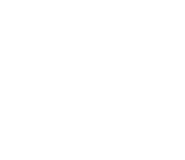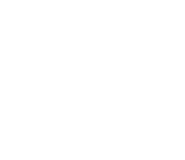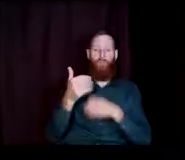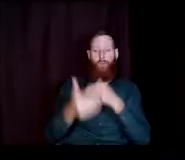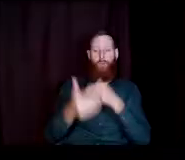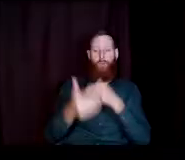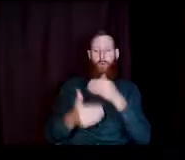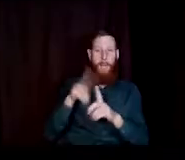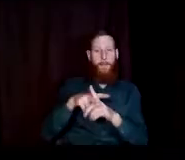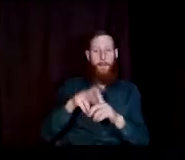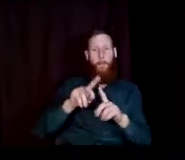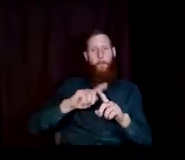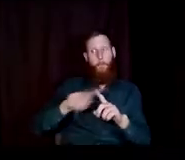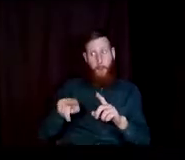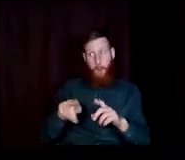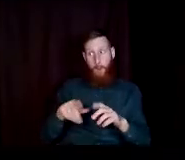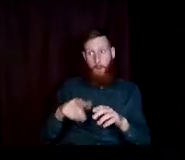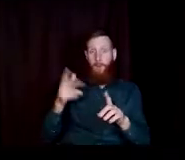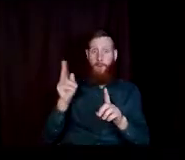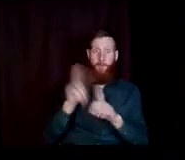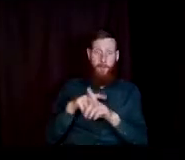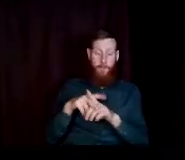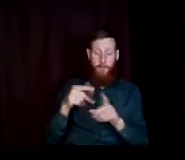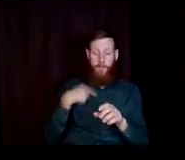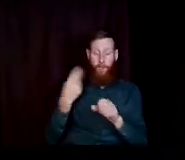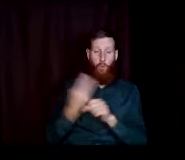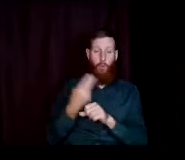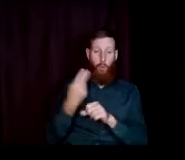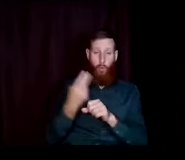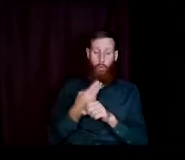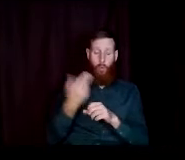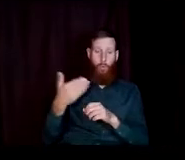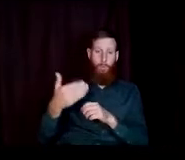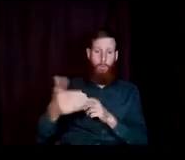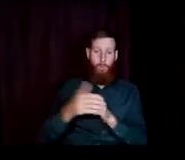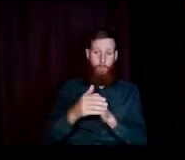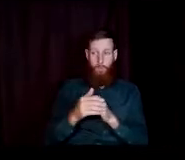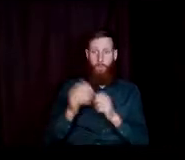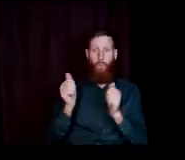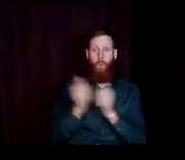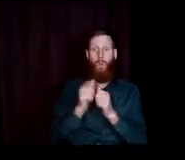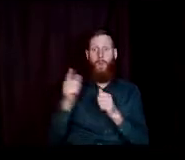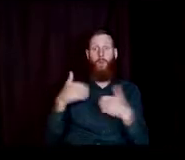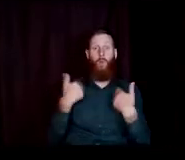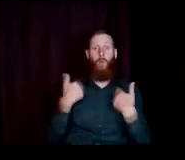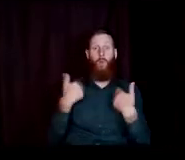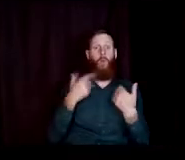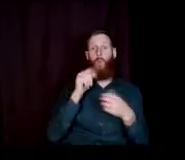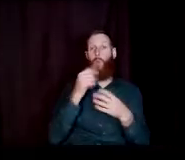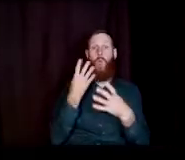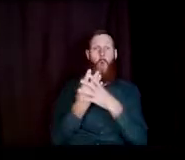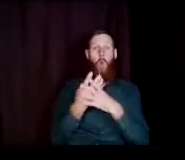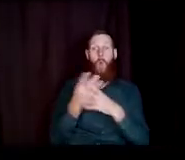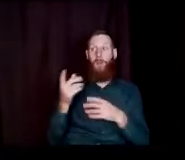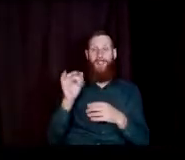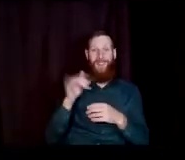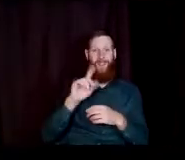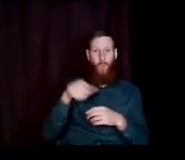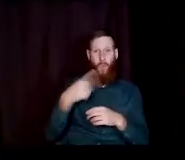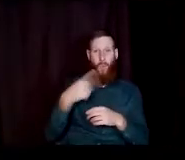But it is an application I use very commonly, especially with incarcerated youth because it's the only application they have access to.